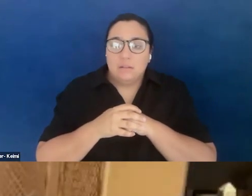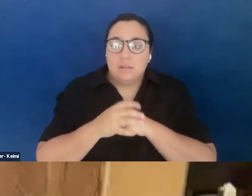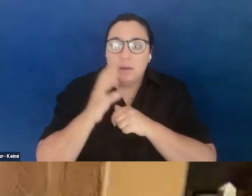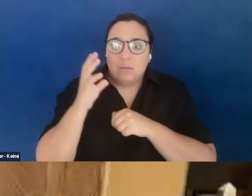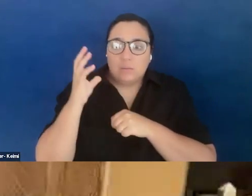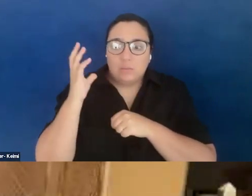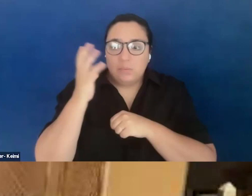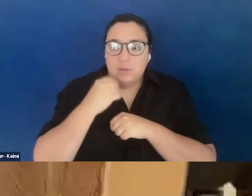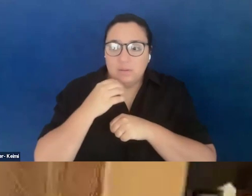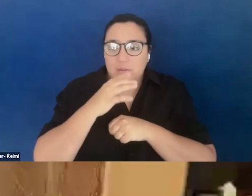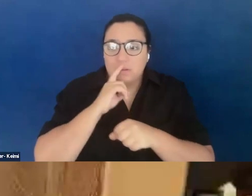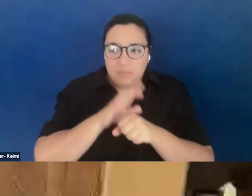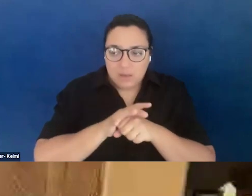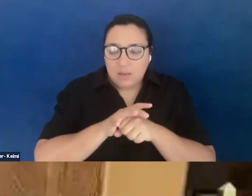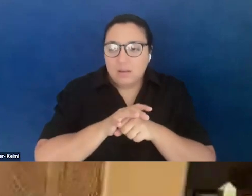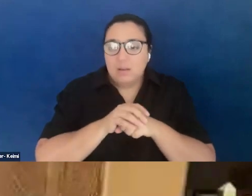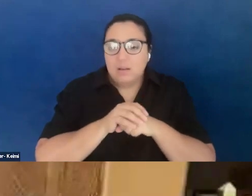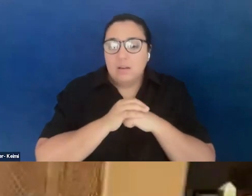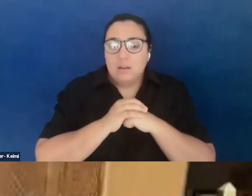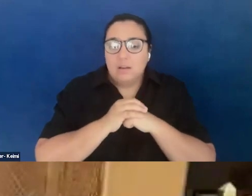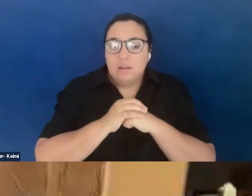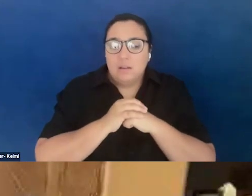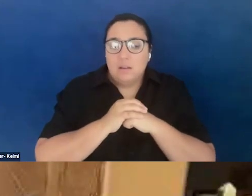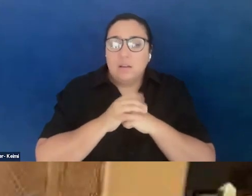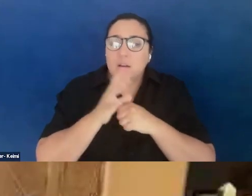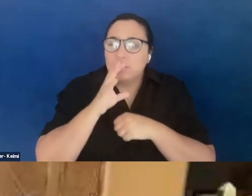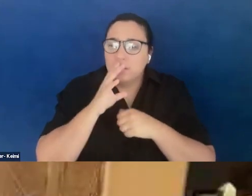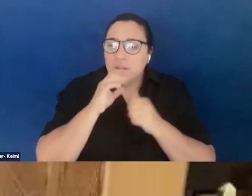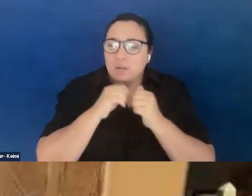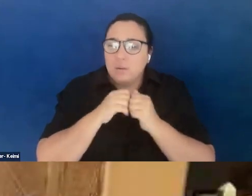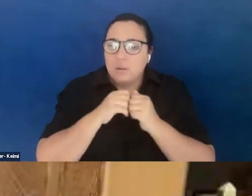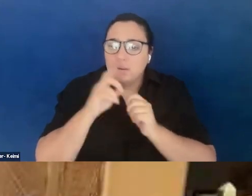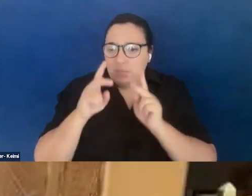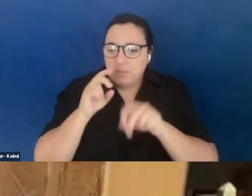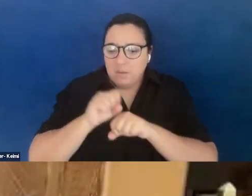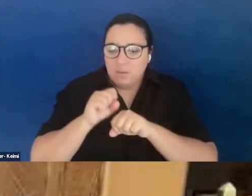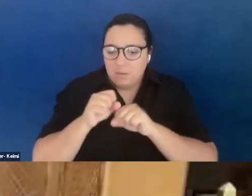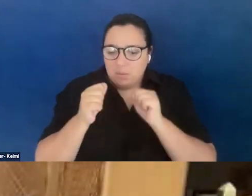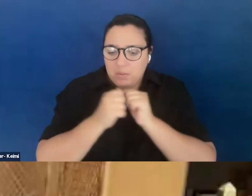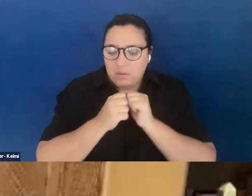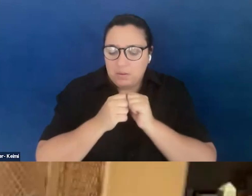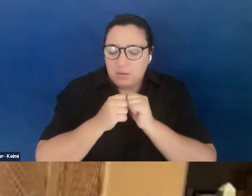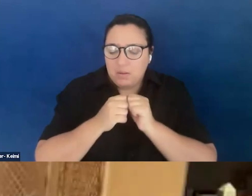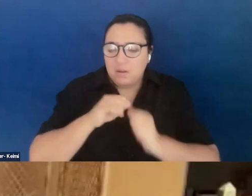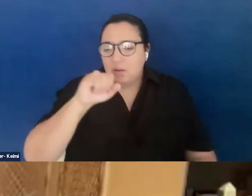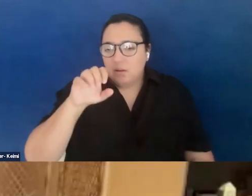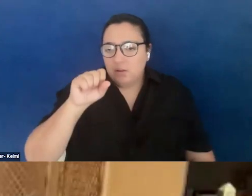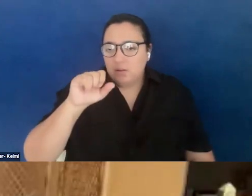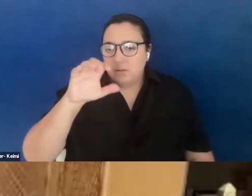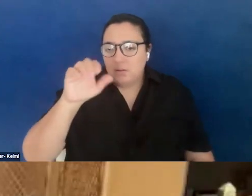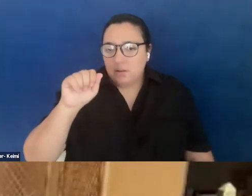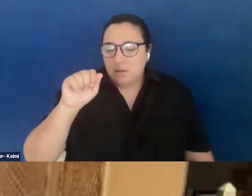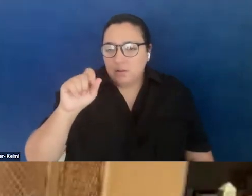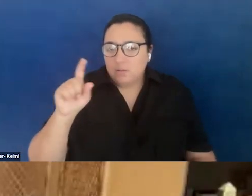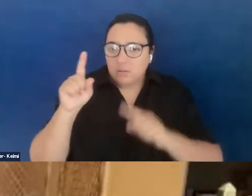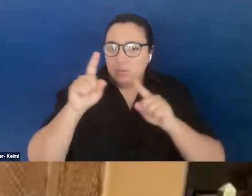and committed to it. And then I was talking to my, to my colleague, Jessica Johnson, who runs the DSL with